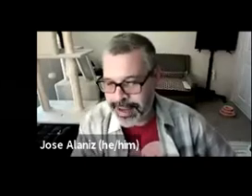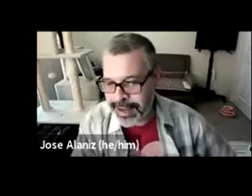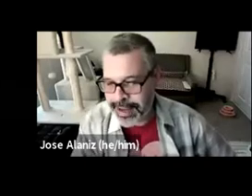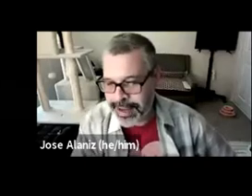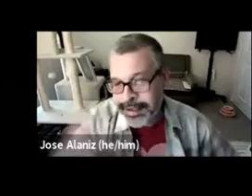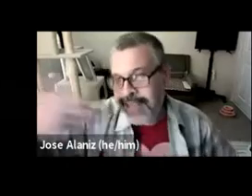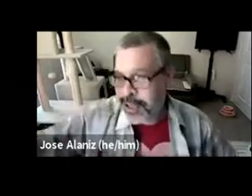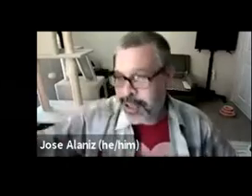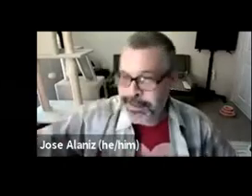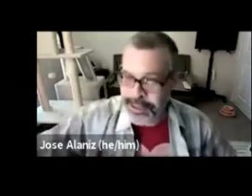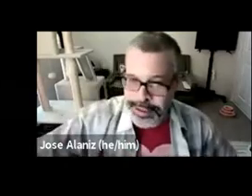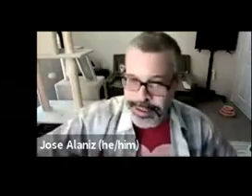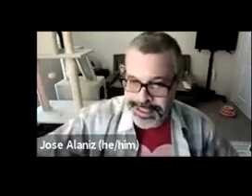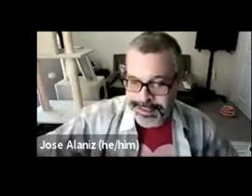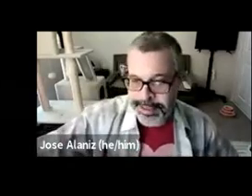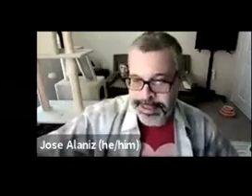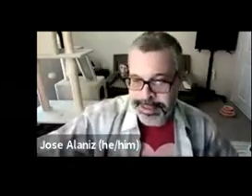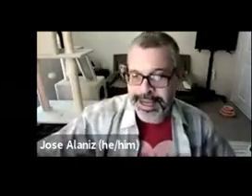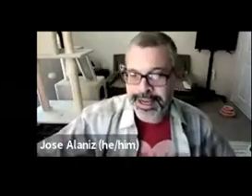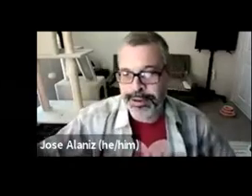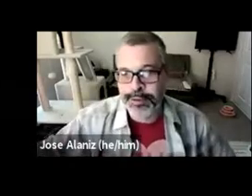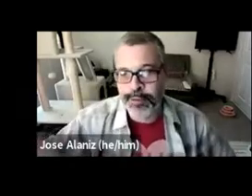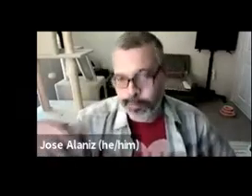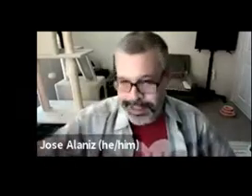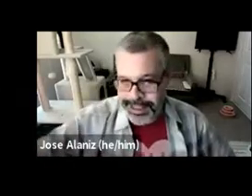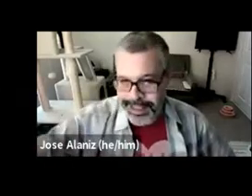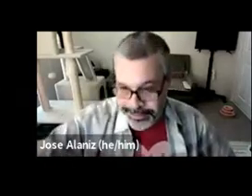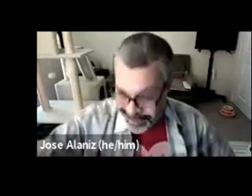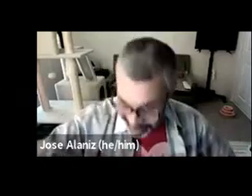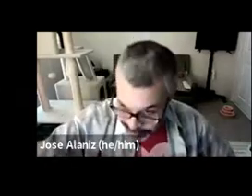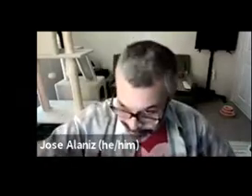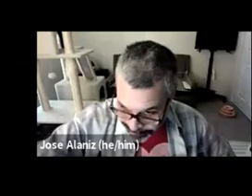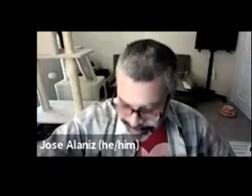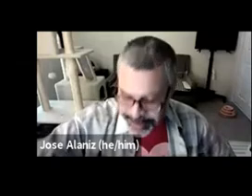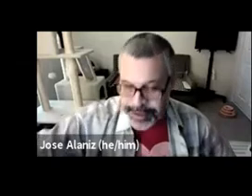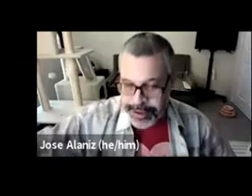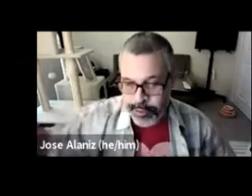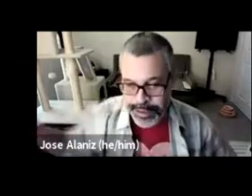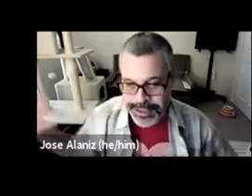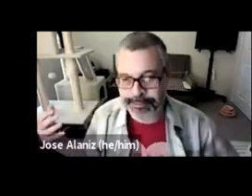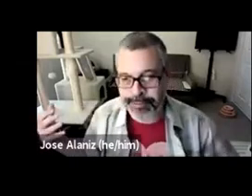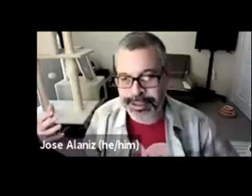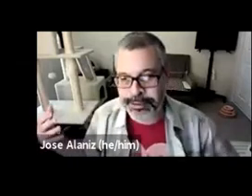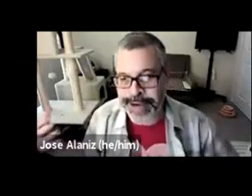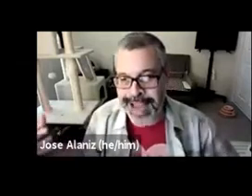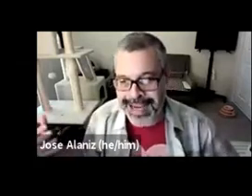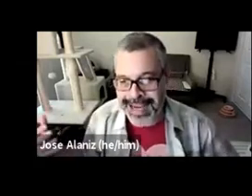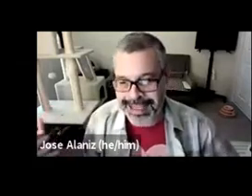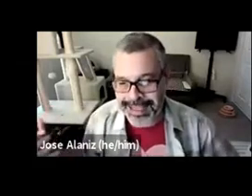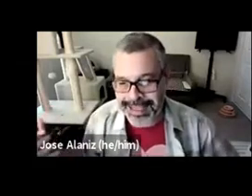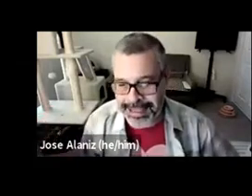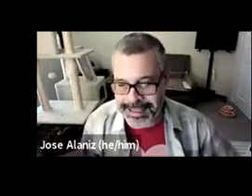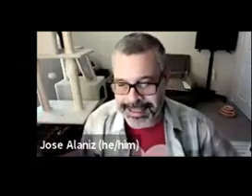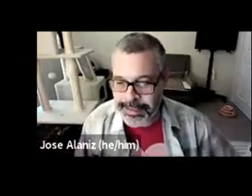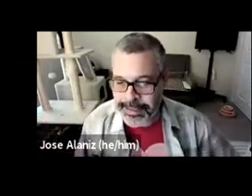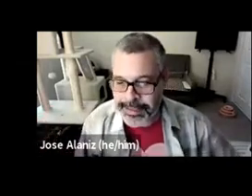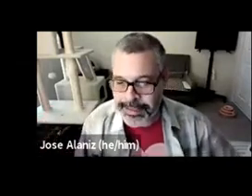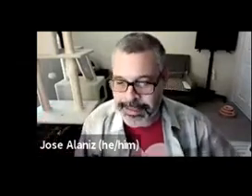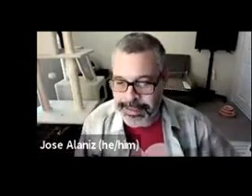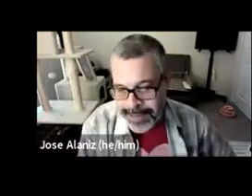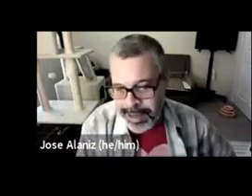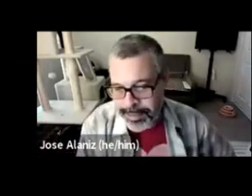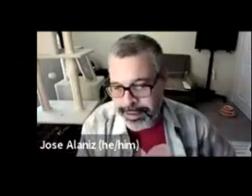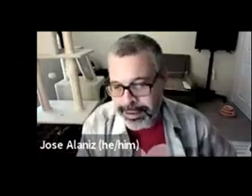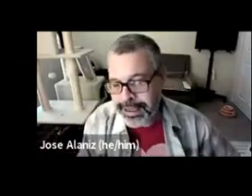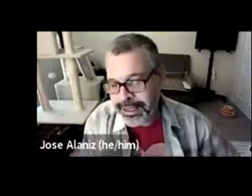you know, have inherited. And it's always a choice as Sabine was saying, whether you want, wants to kind of engage with those or wants to, wants to react against them. in